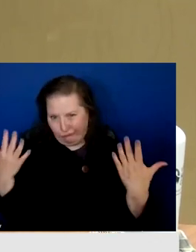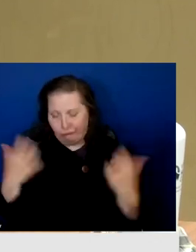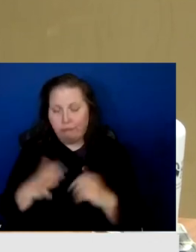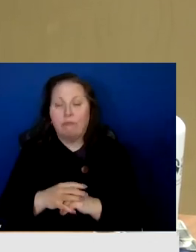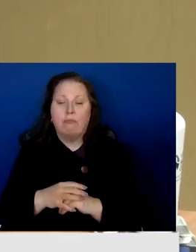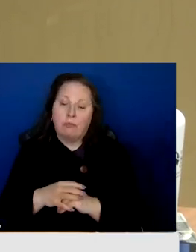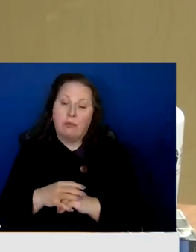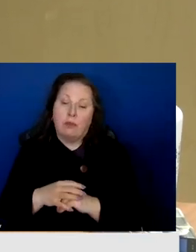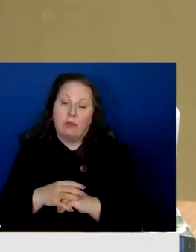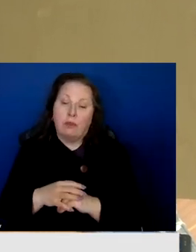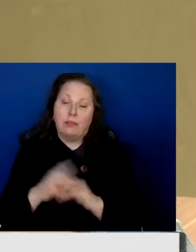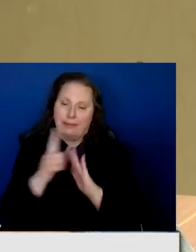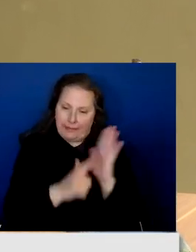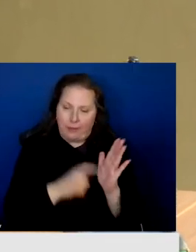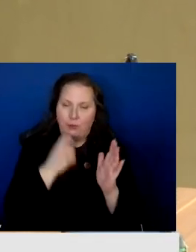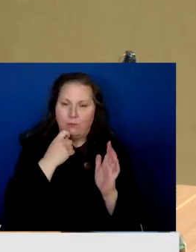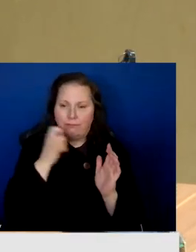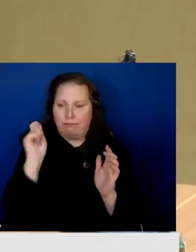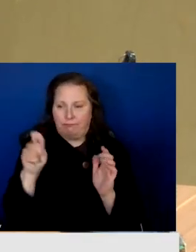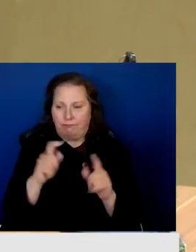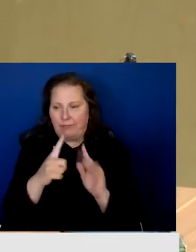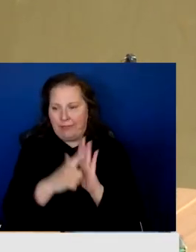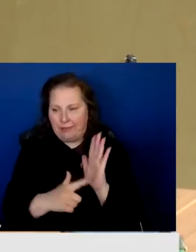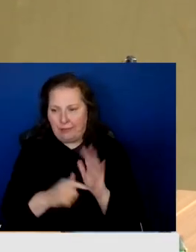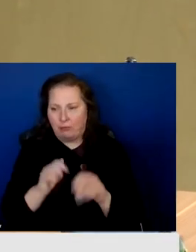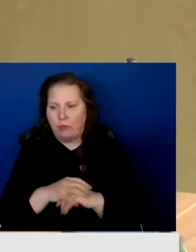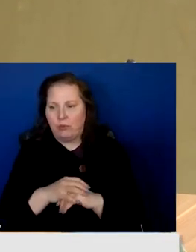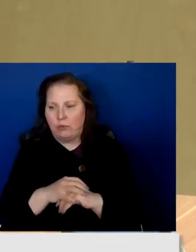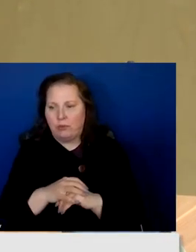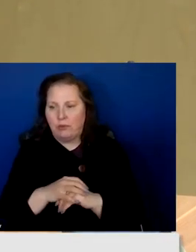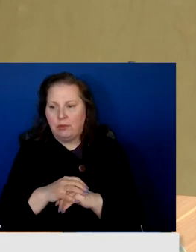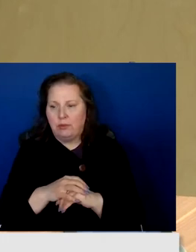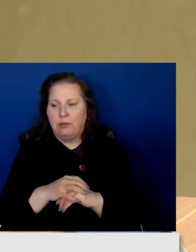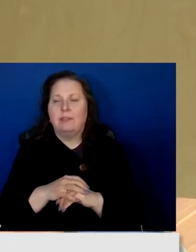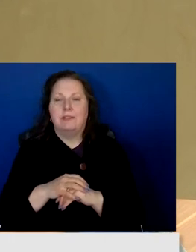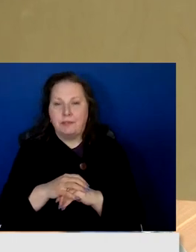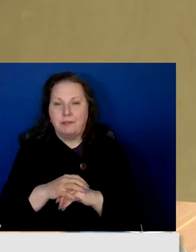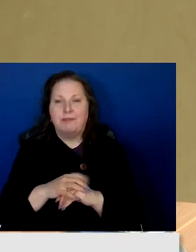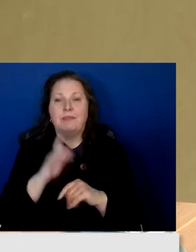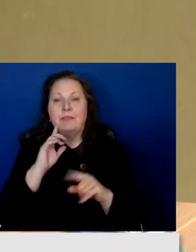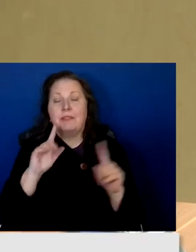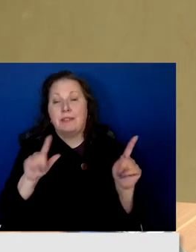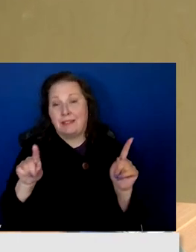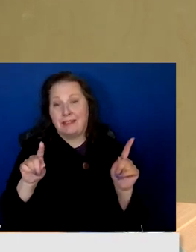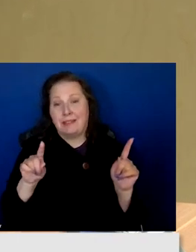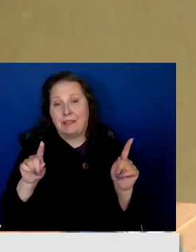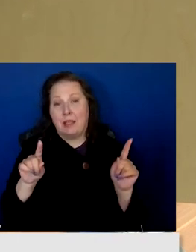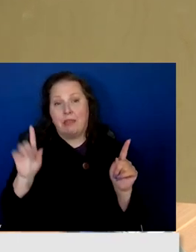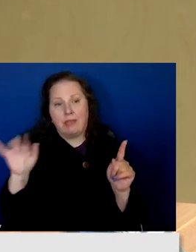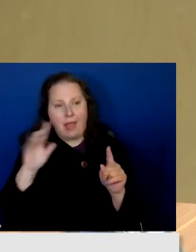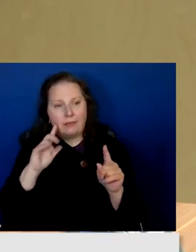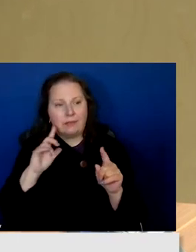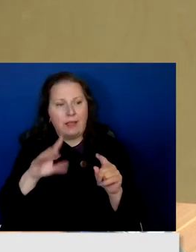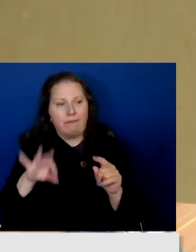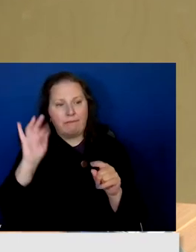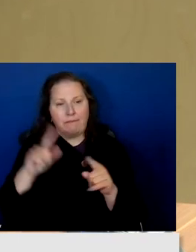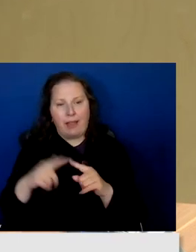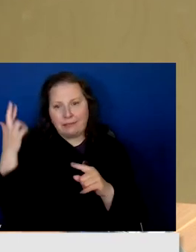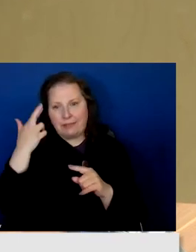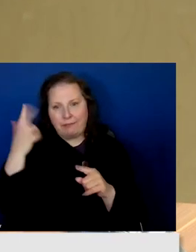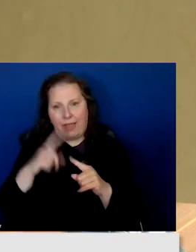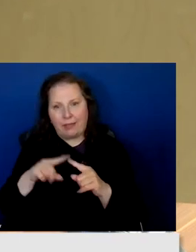So statute is statute. Act 71 is not a binding factor on